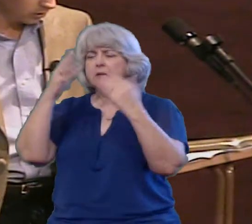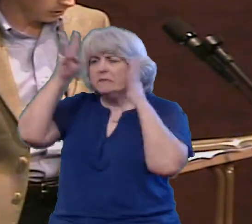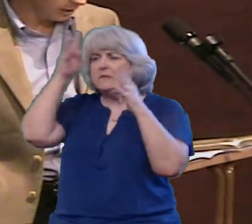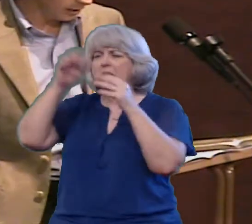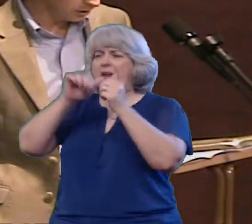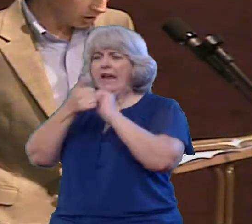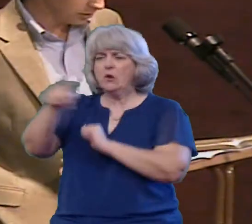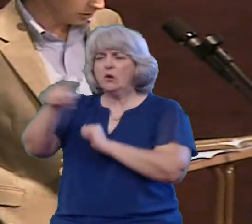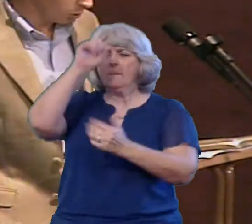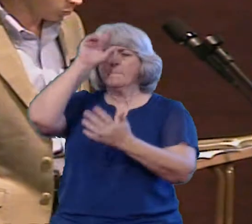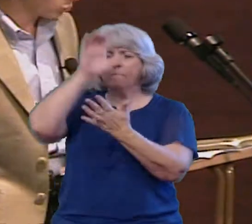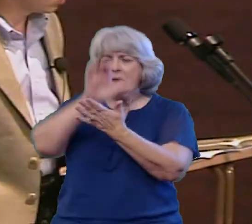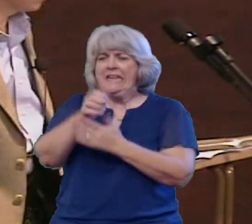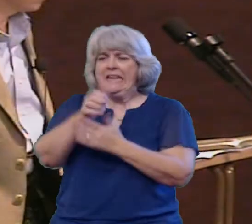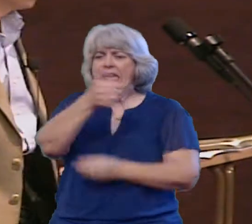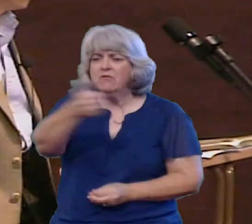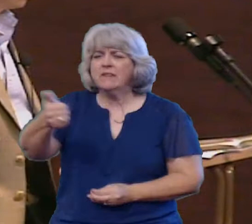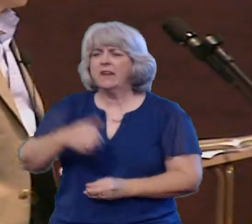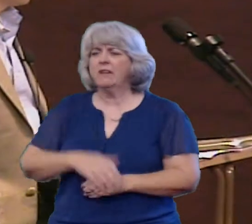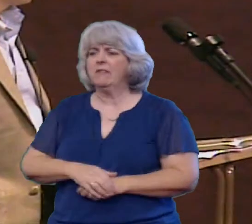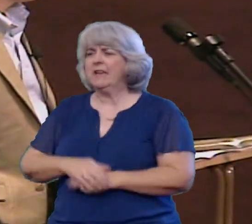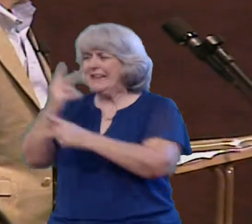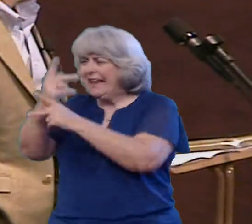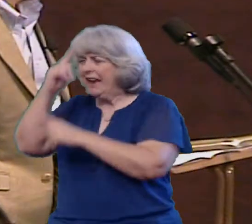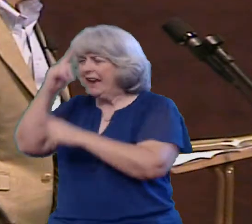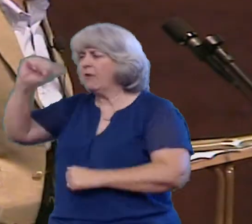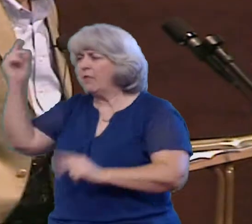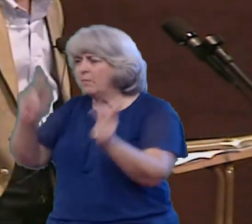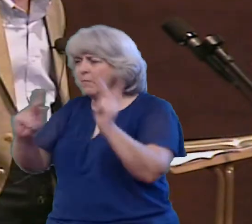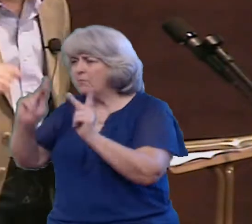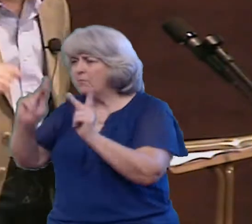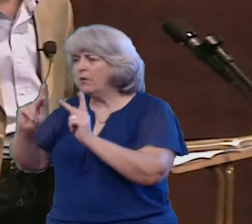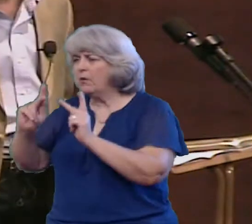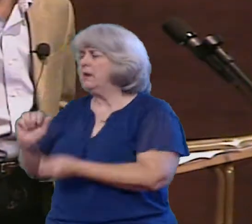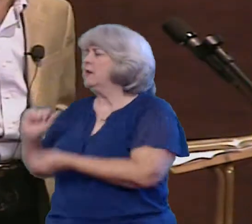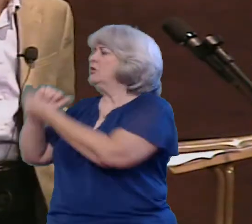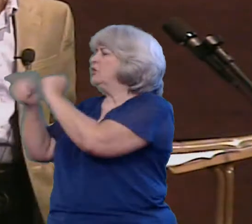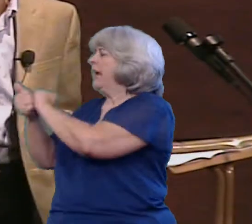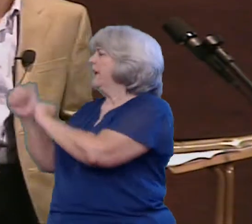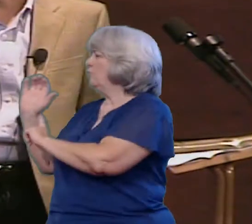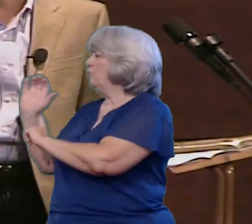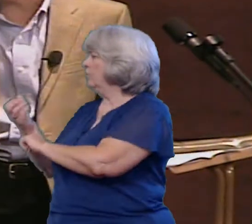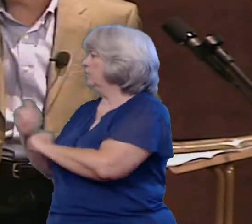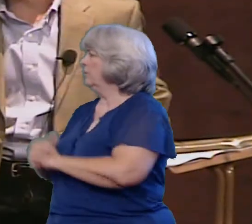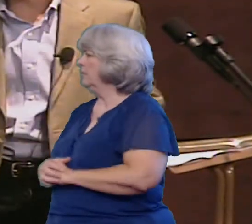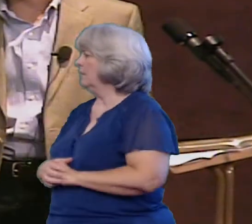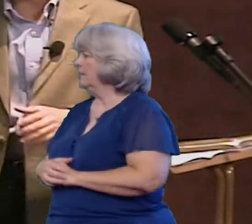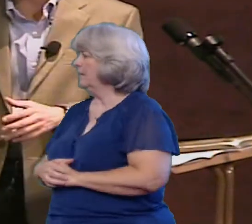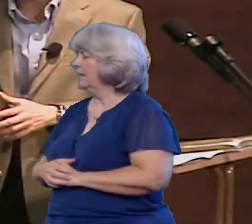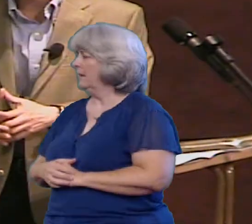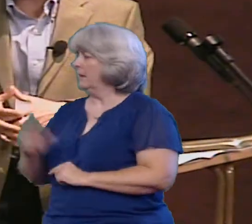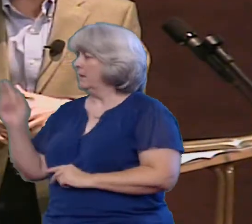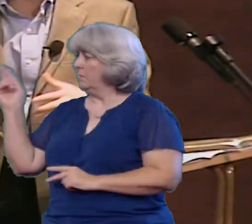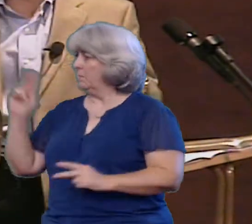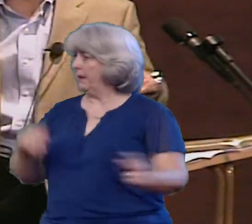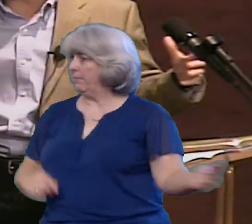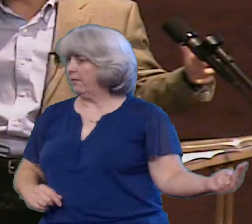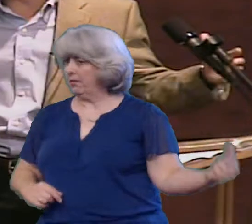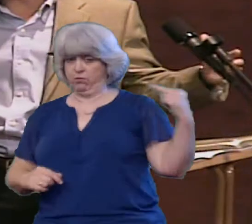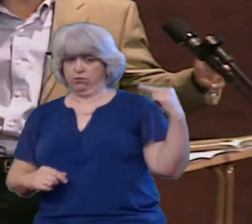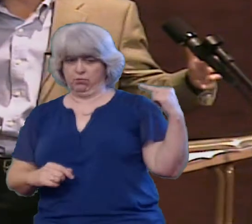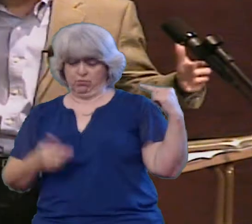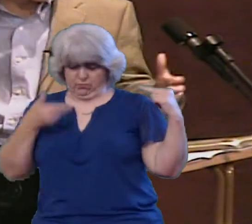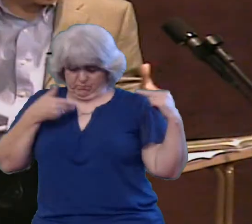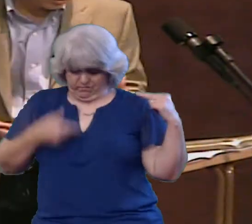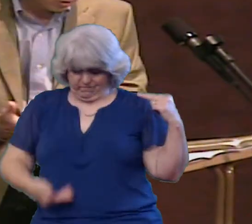And to change the culture around them If others truly see Christ living in us How is that